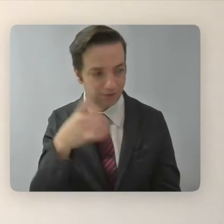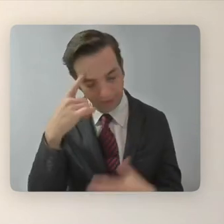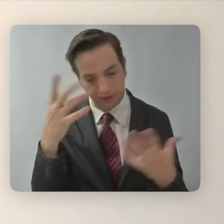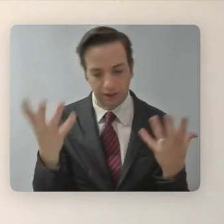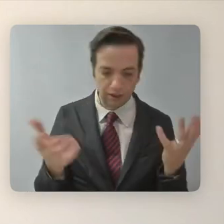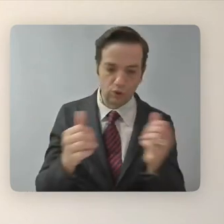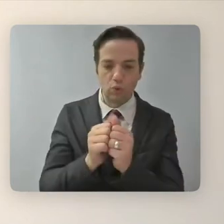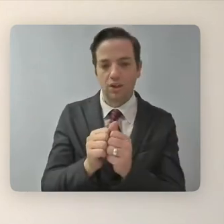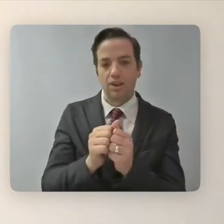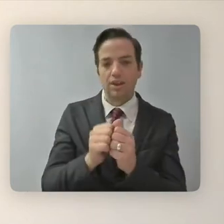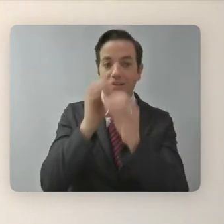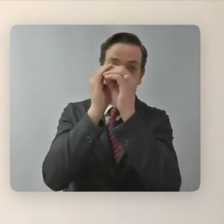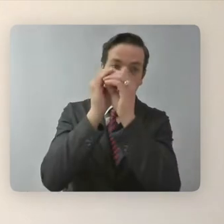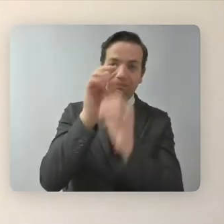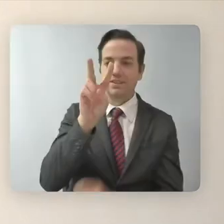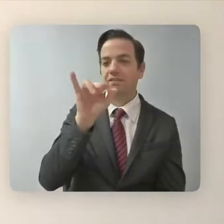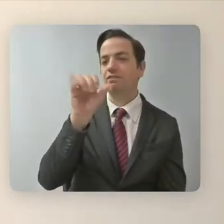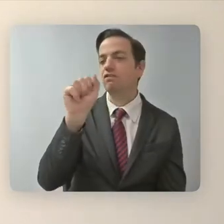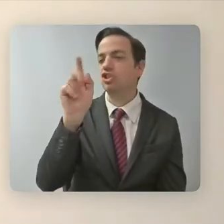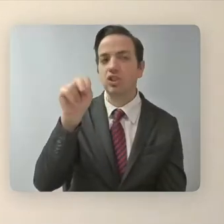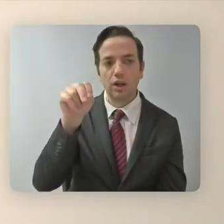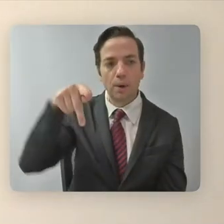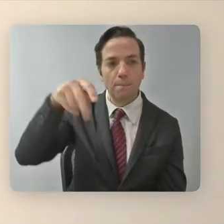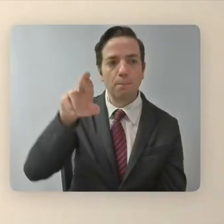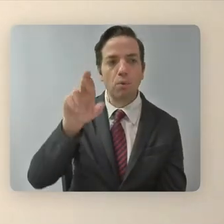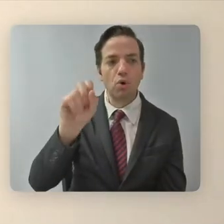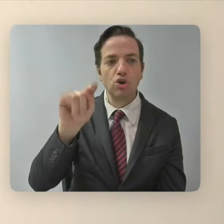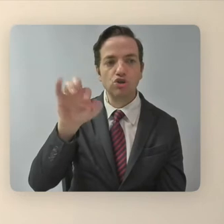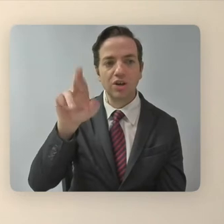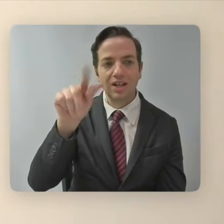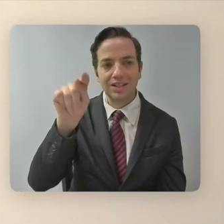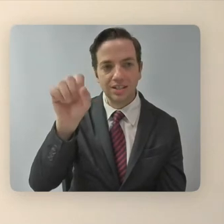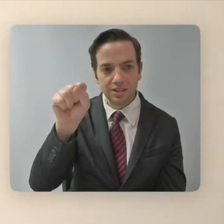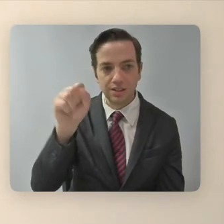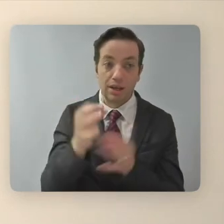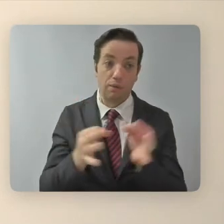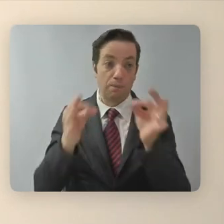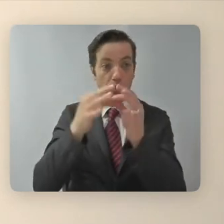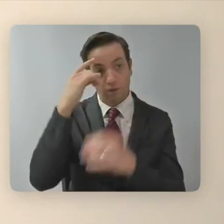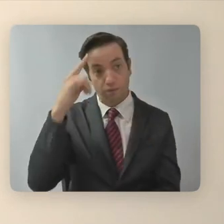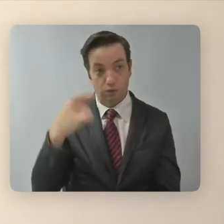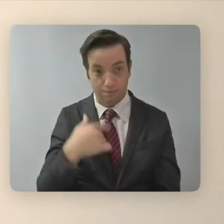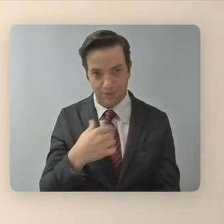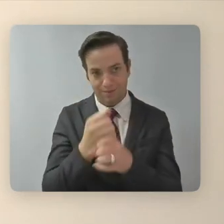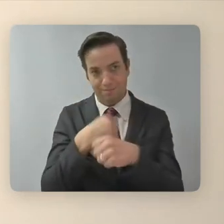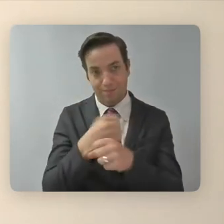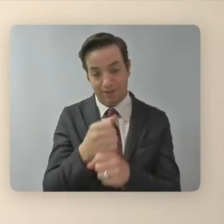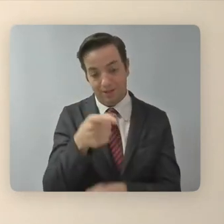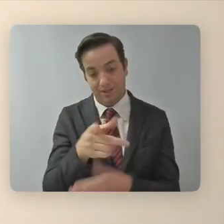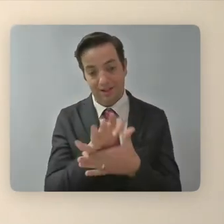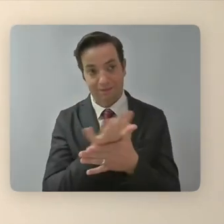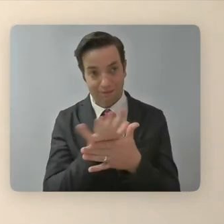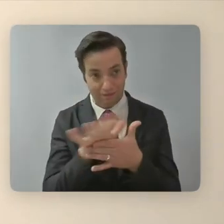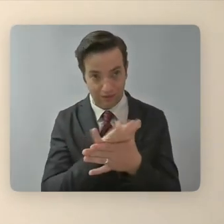think with vision portraits, it was really important to me, um, uh, you know, making this